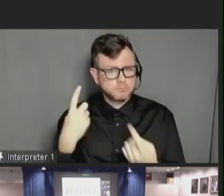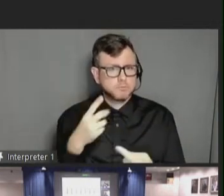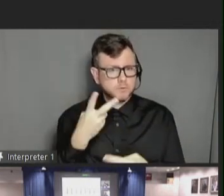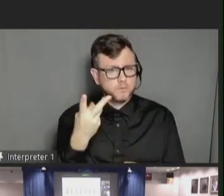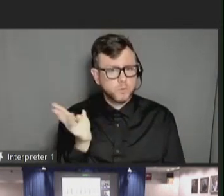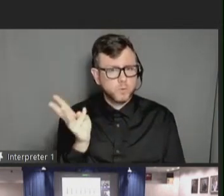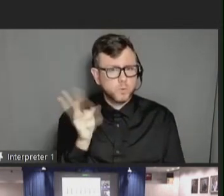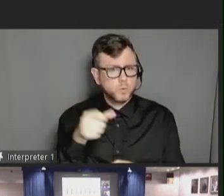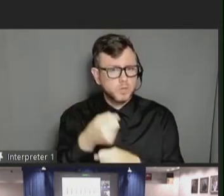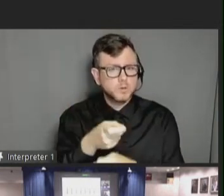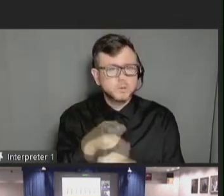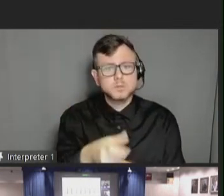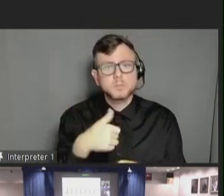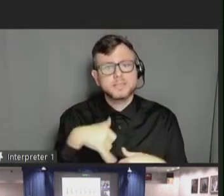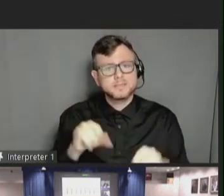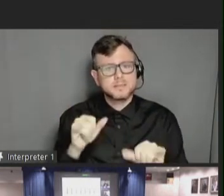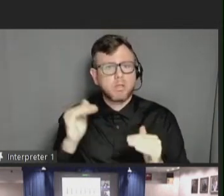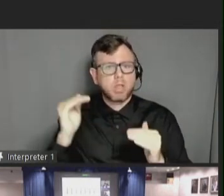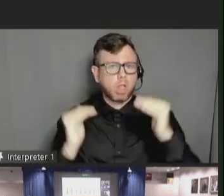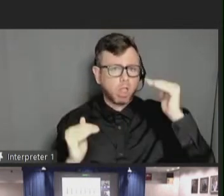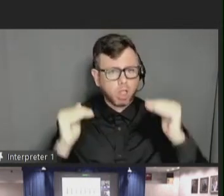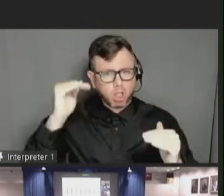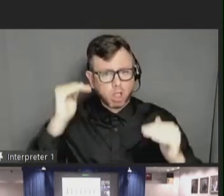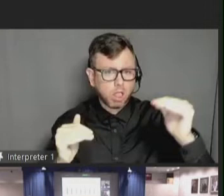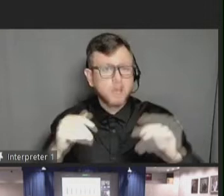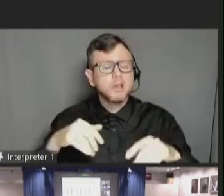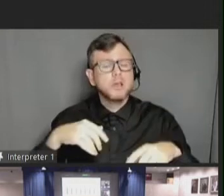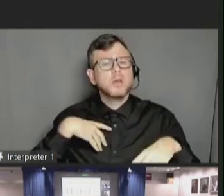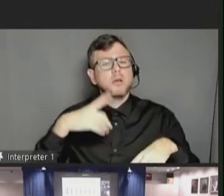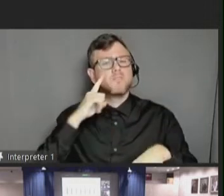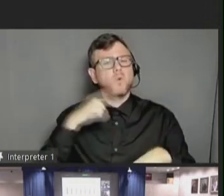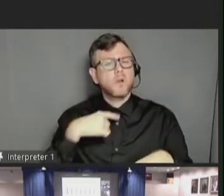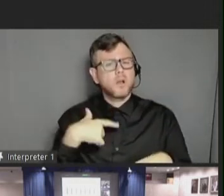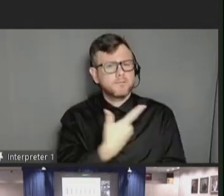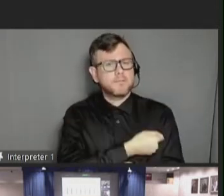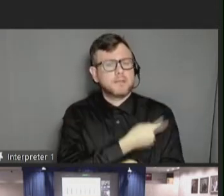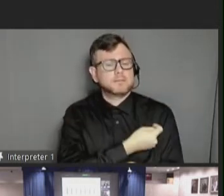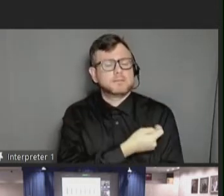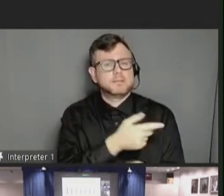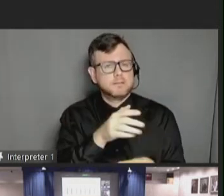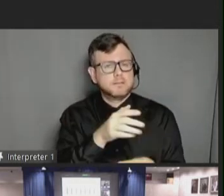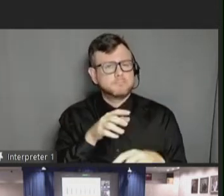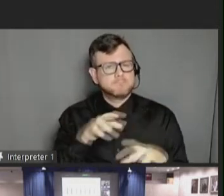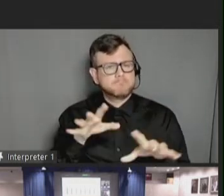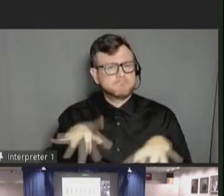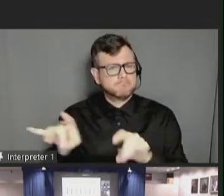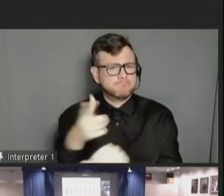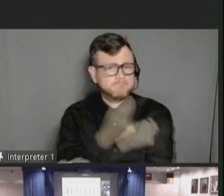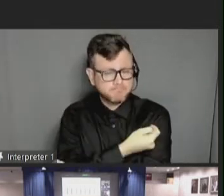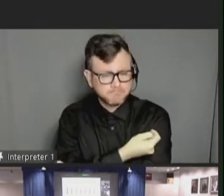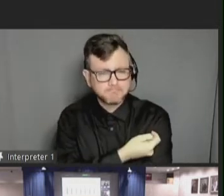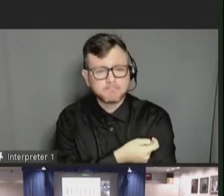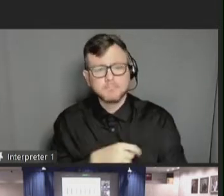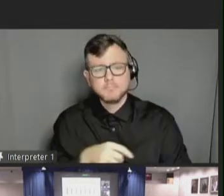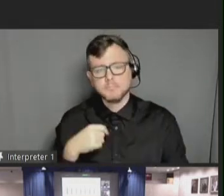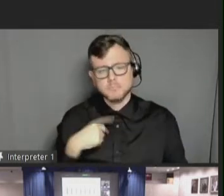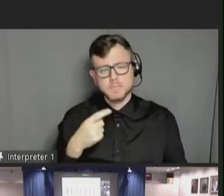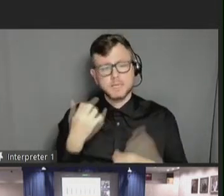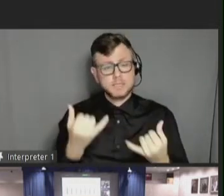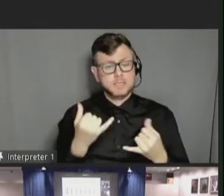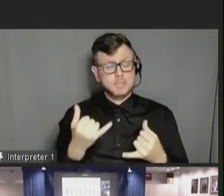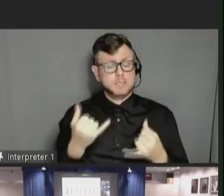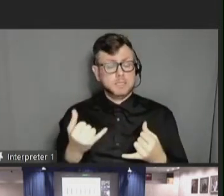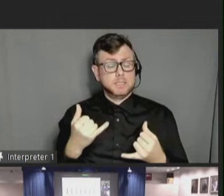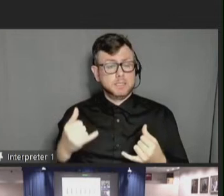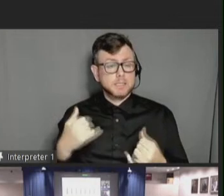still have disparities in vaccine uptake. So this is the most current CDC data